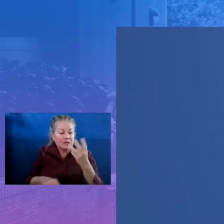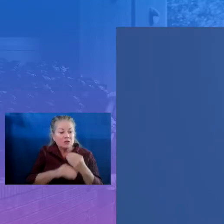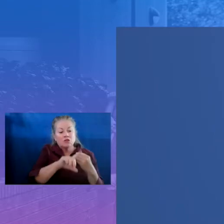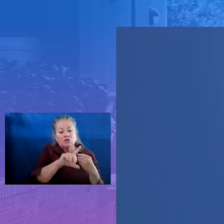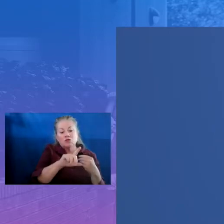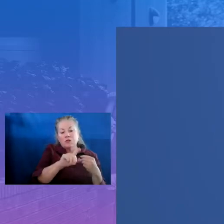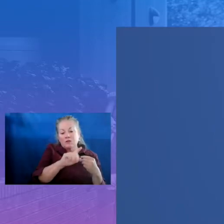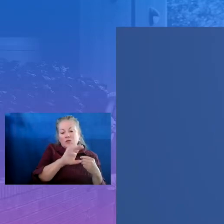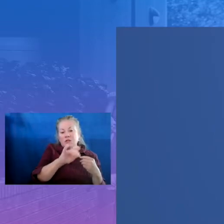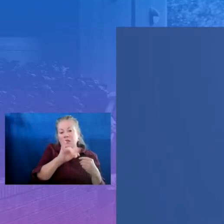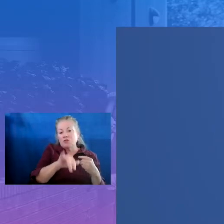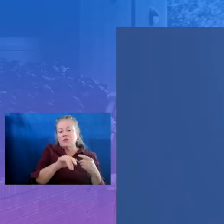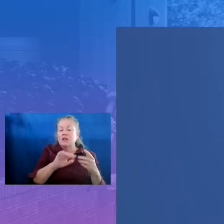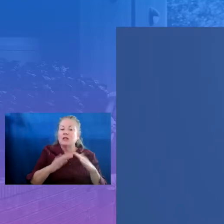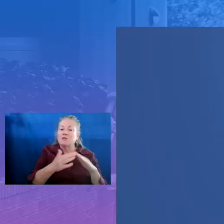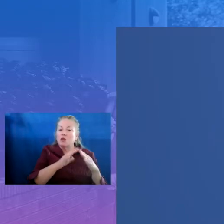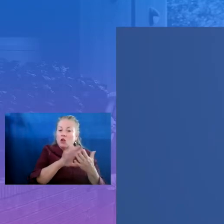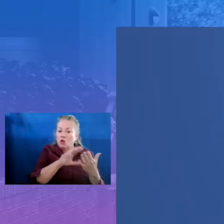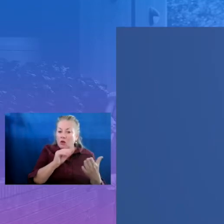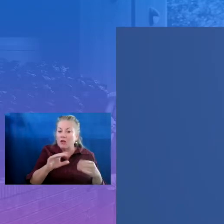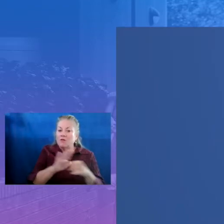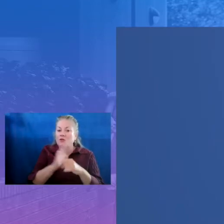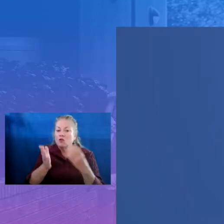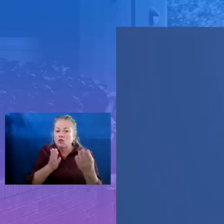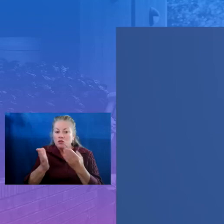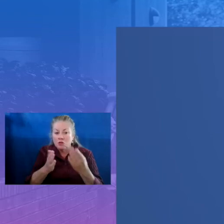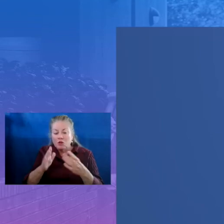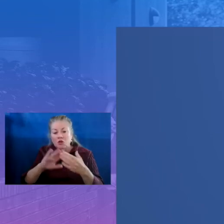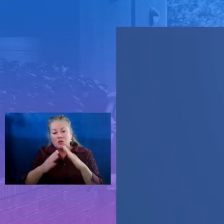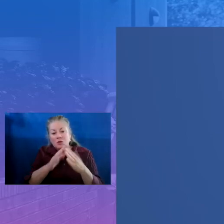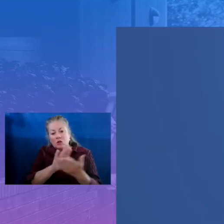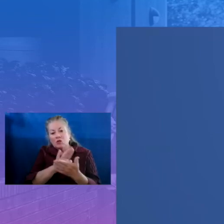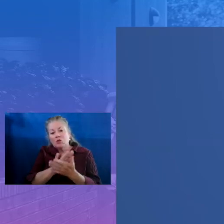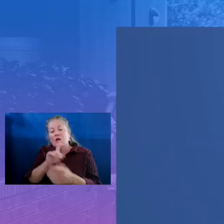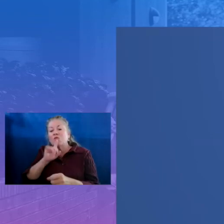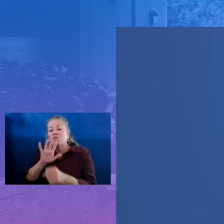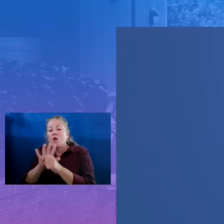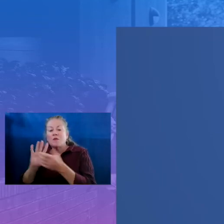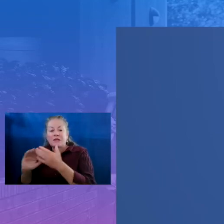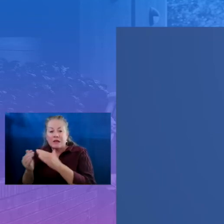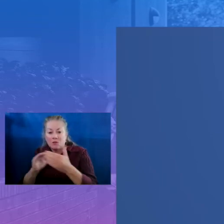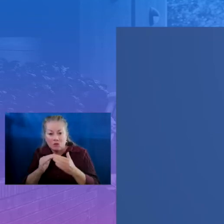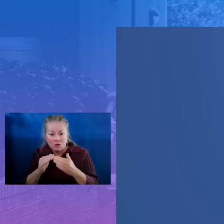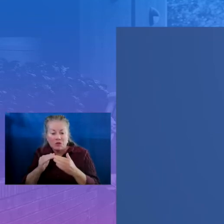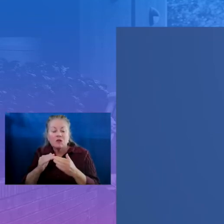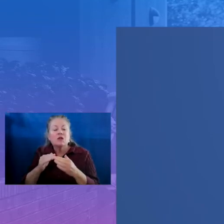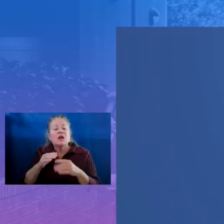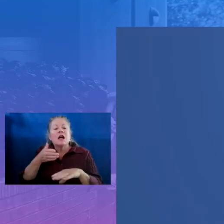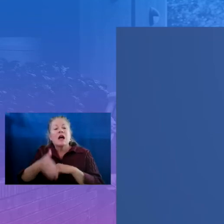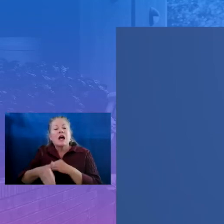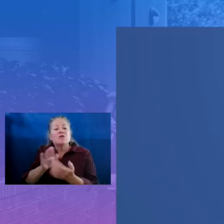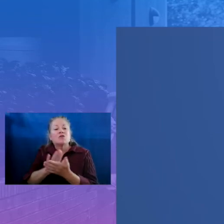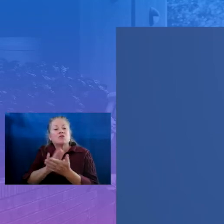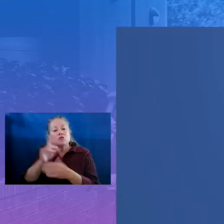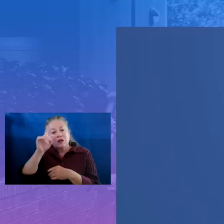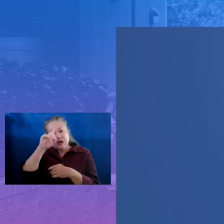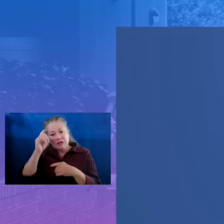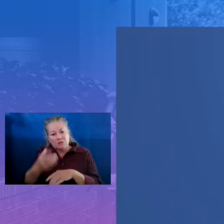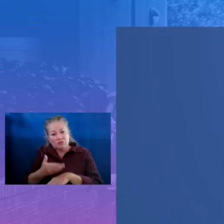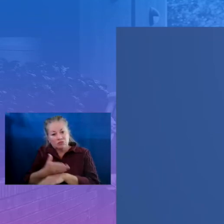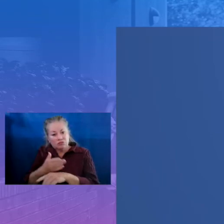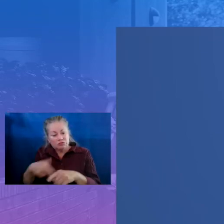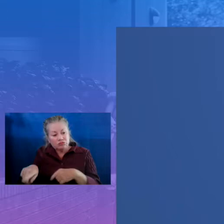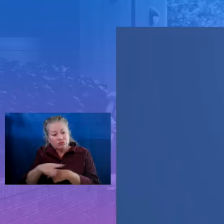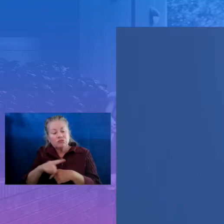full-service community schools, and promised neighborhoods, the afterschool and summer learning field has historic resources provided by the American Rescue